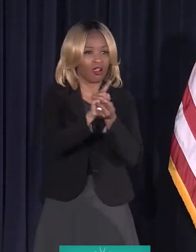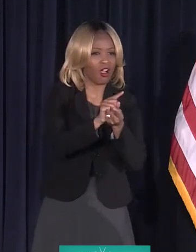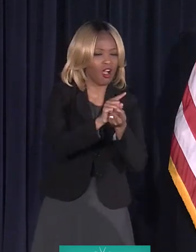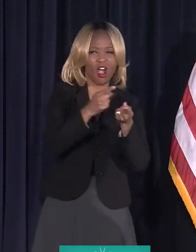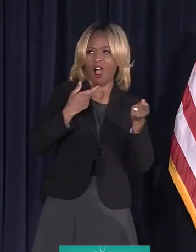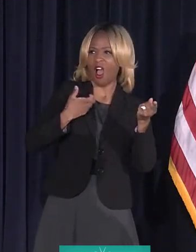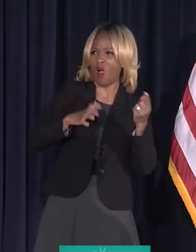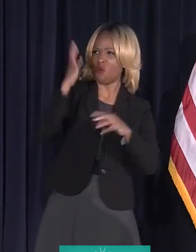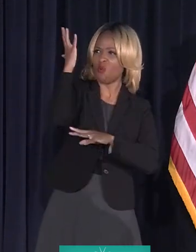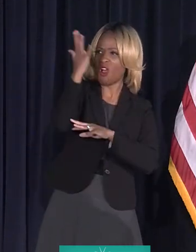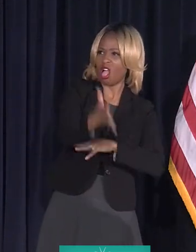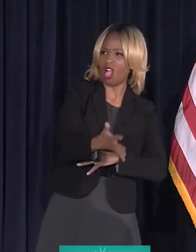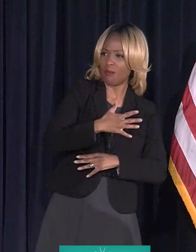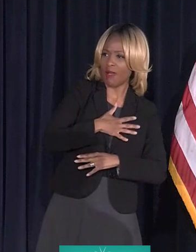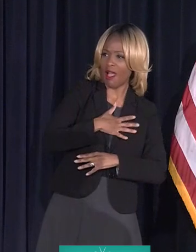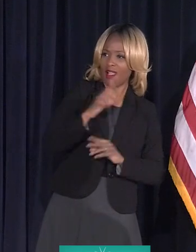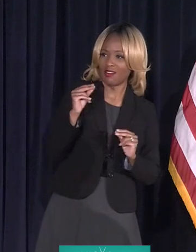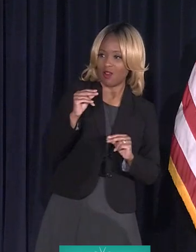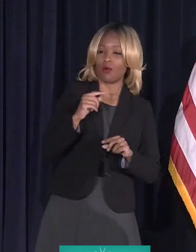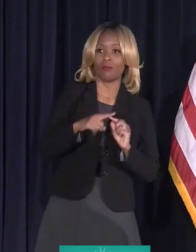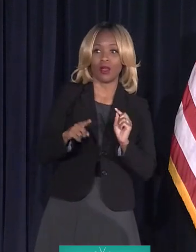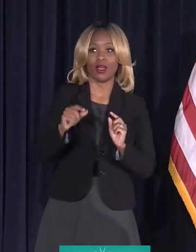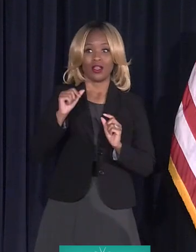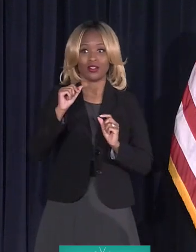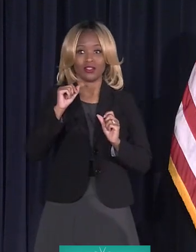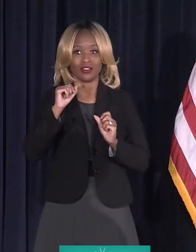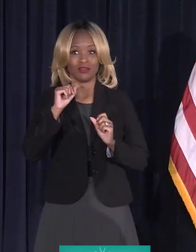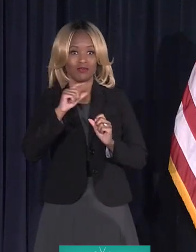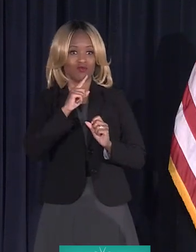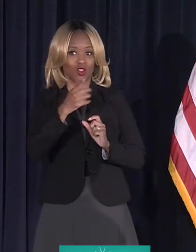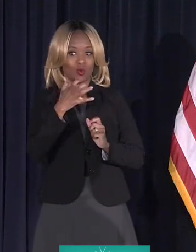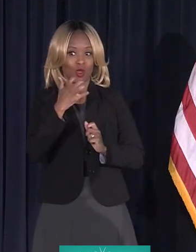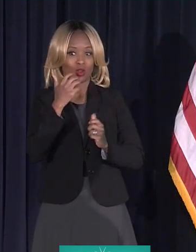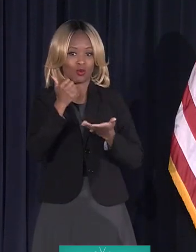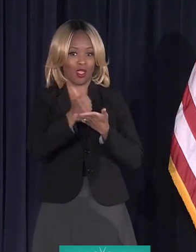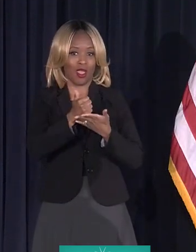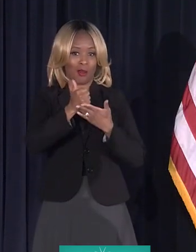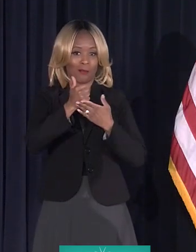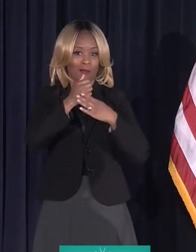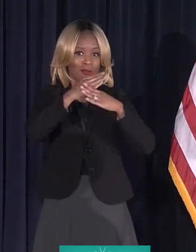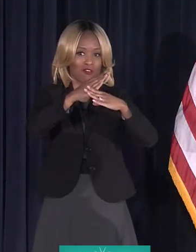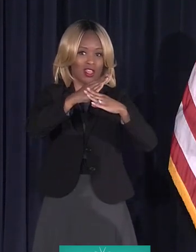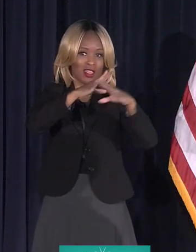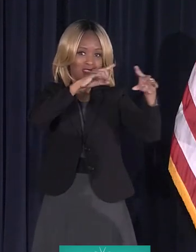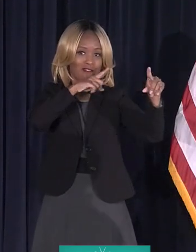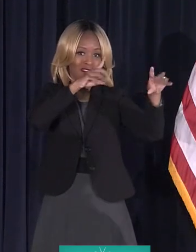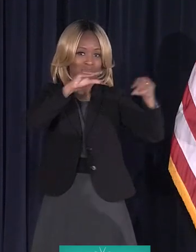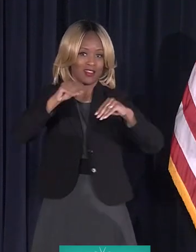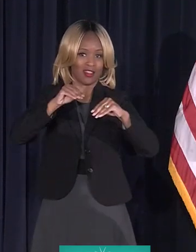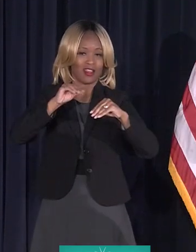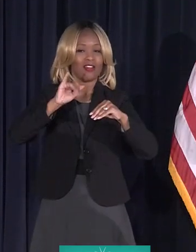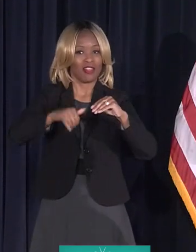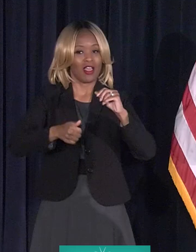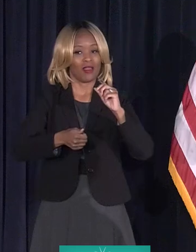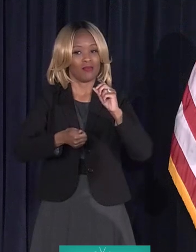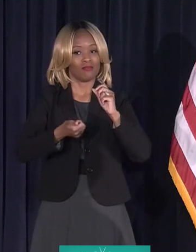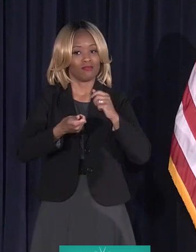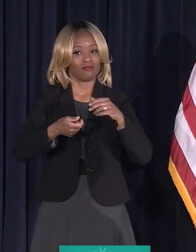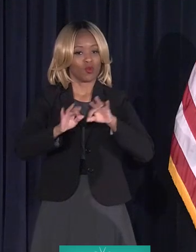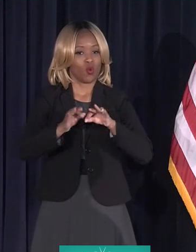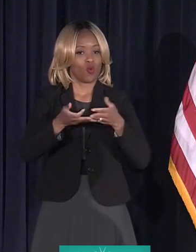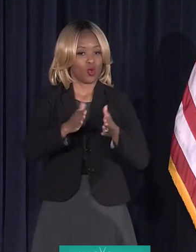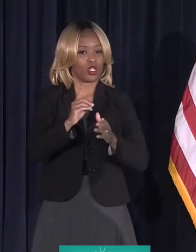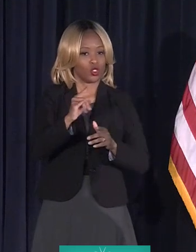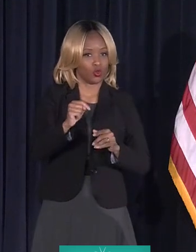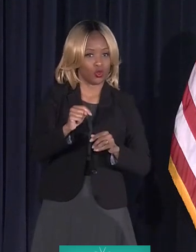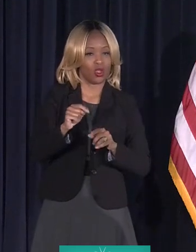cut down. But, honestly, if we really want to help prevent outages, that's one of the main ways to do it. We also have programs where we're